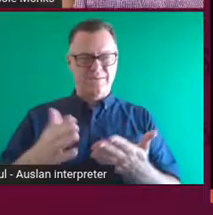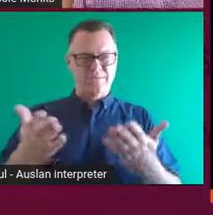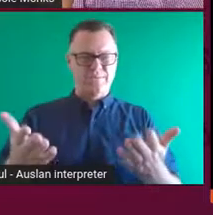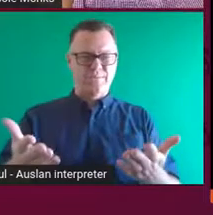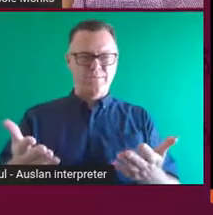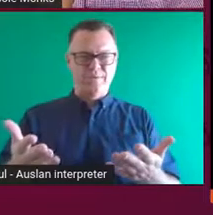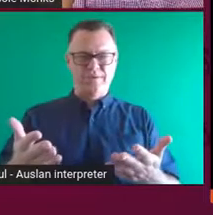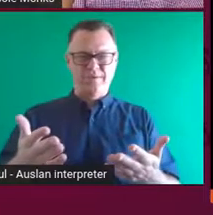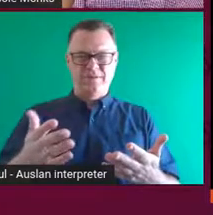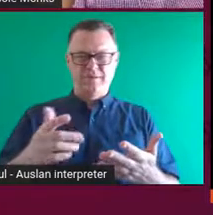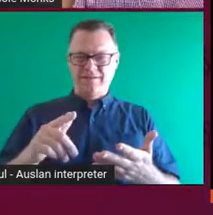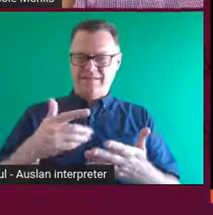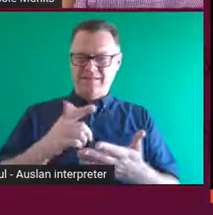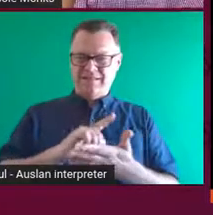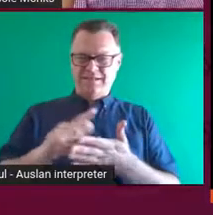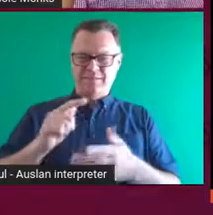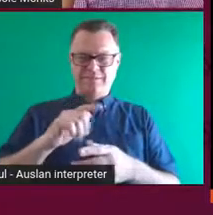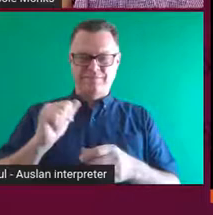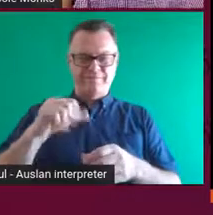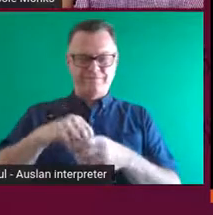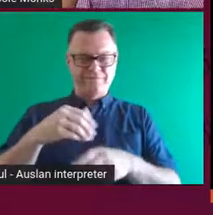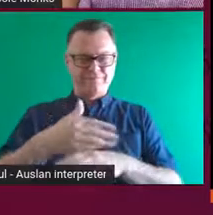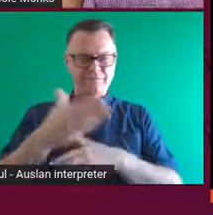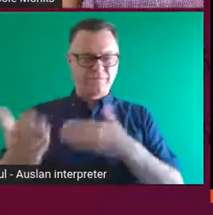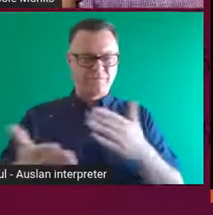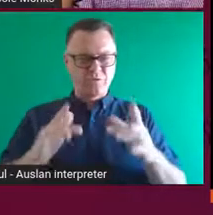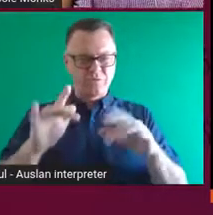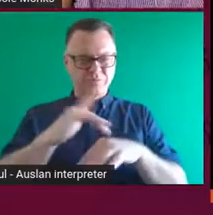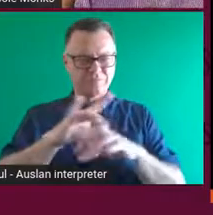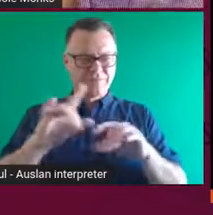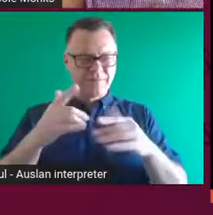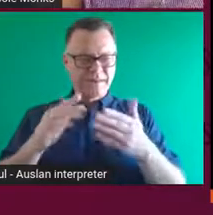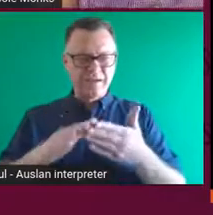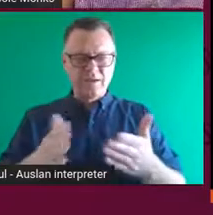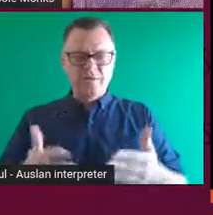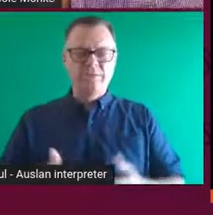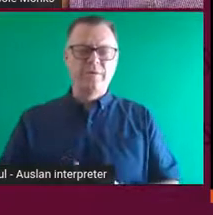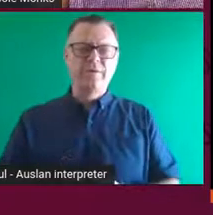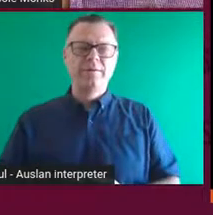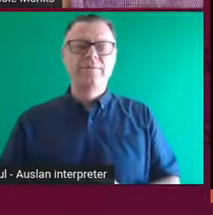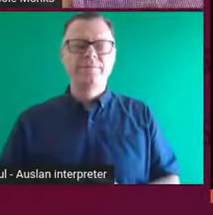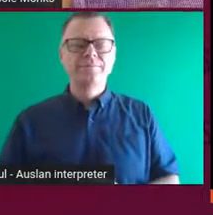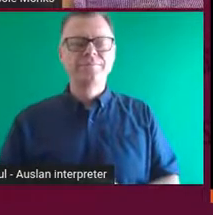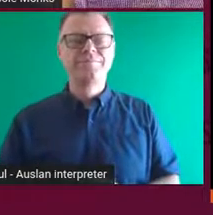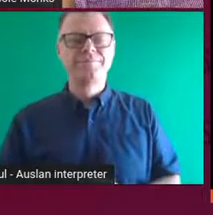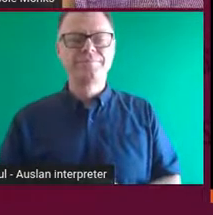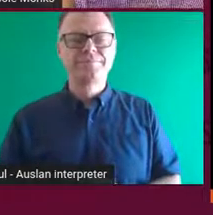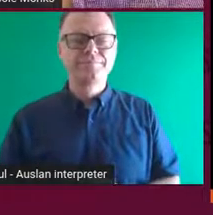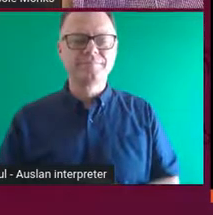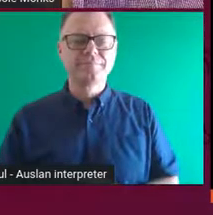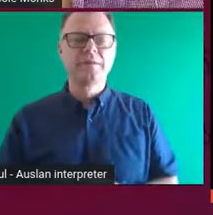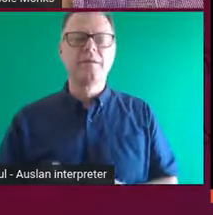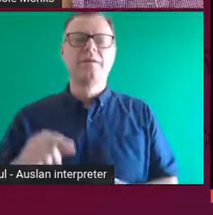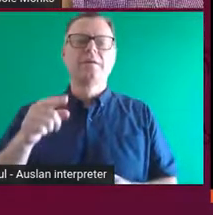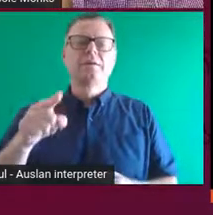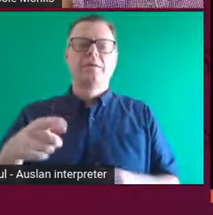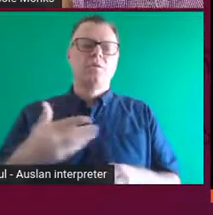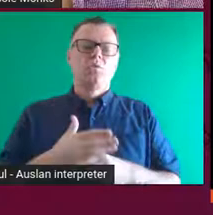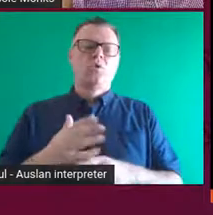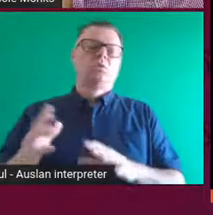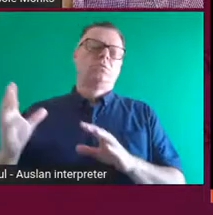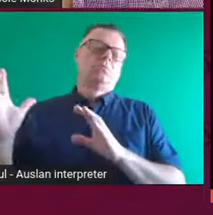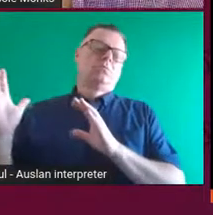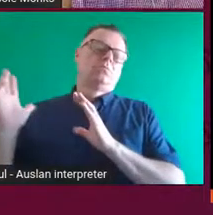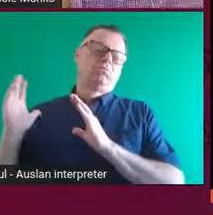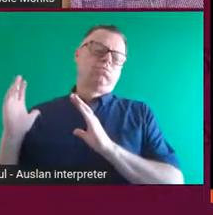performative element as well. Yeah. So this work was huge. It was